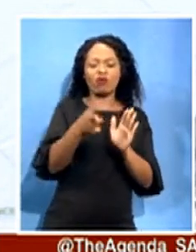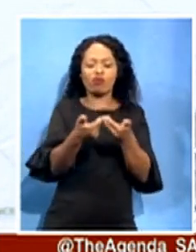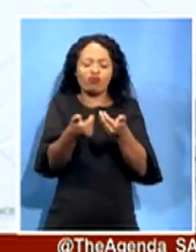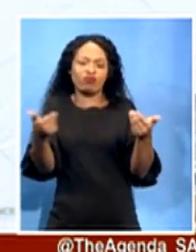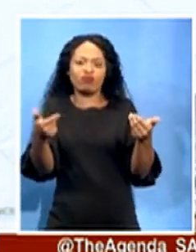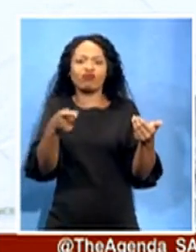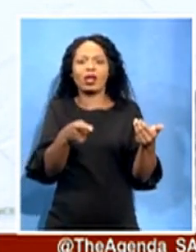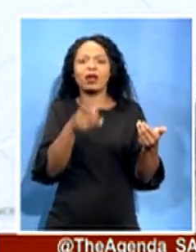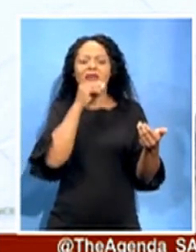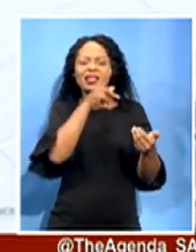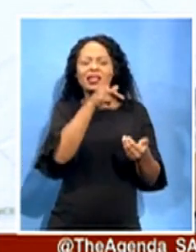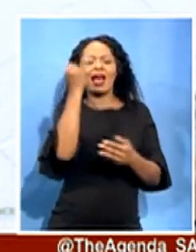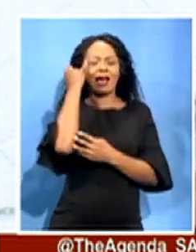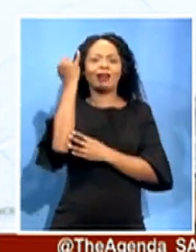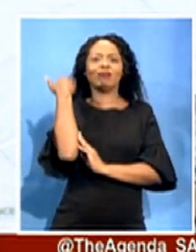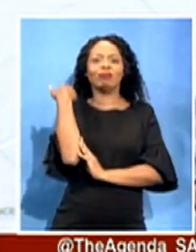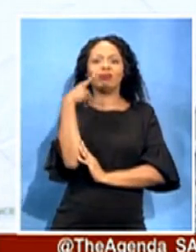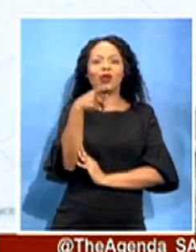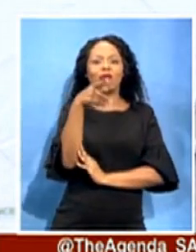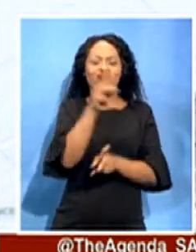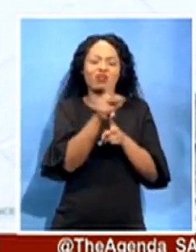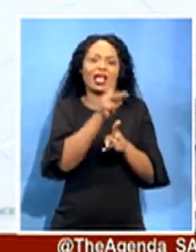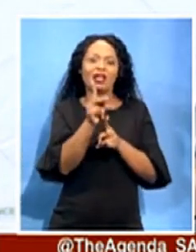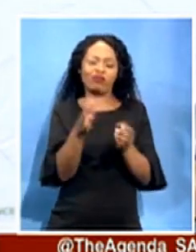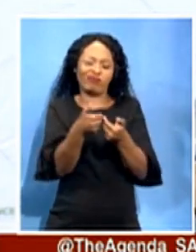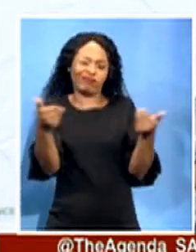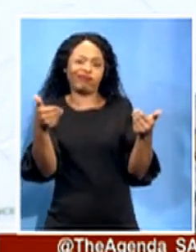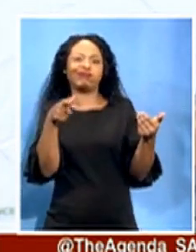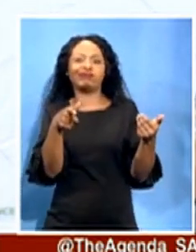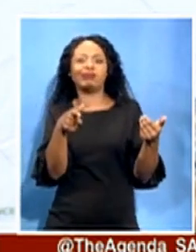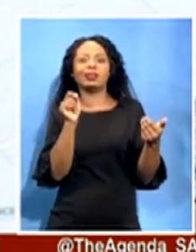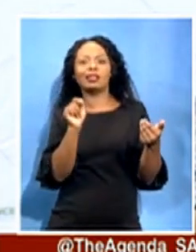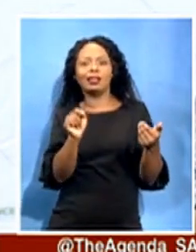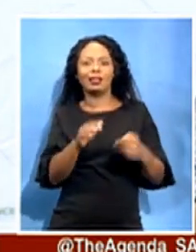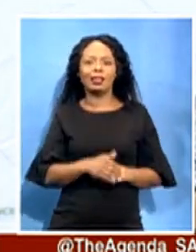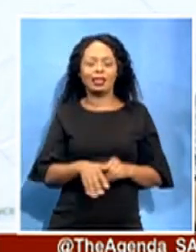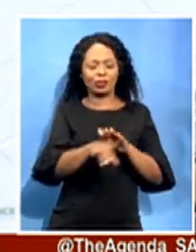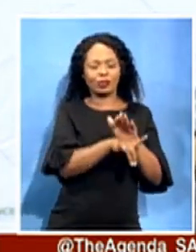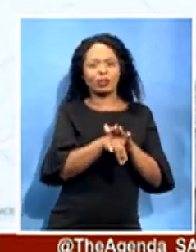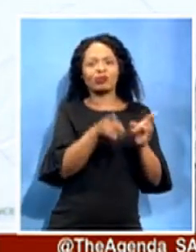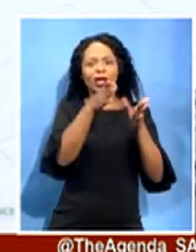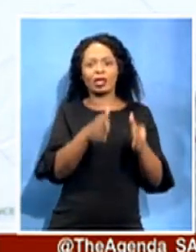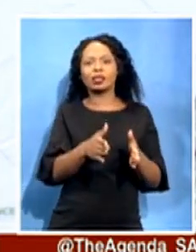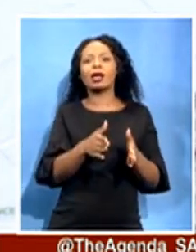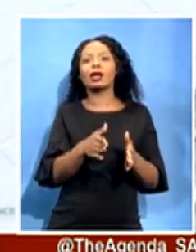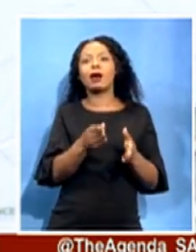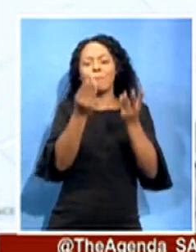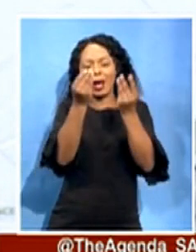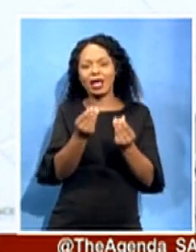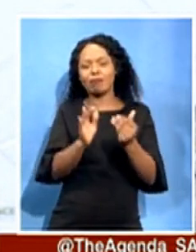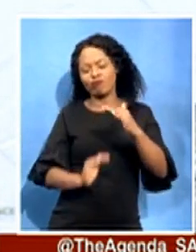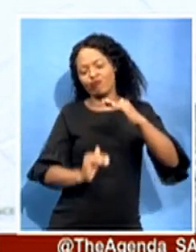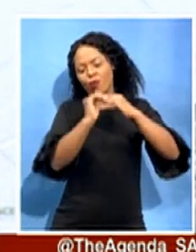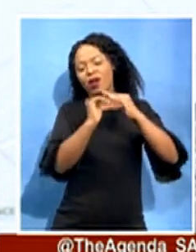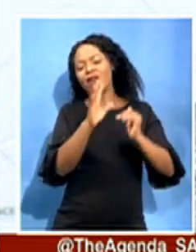directors are kept at a particular amount, $500,000, to approve. Anything beyond that must go to the